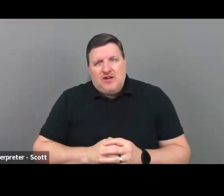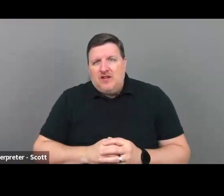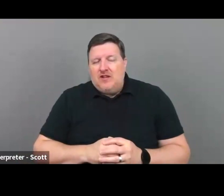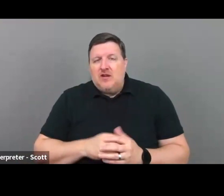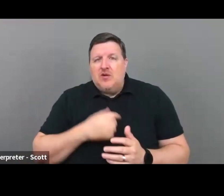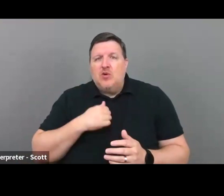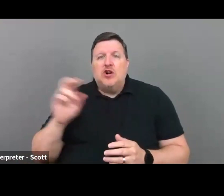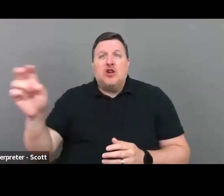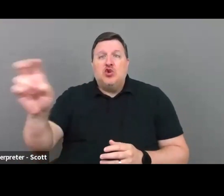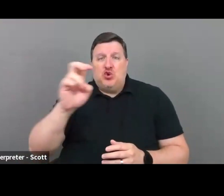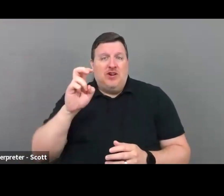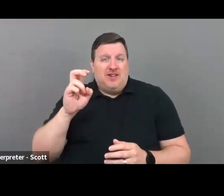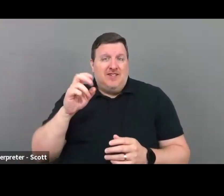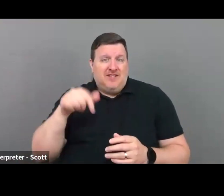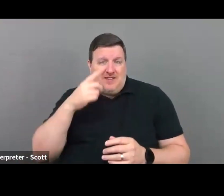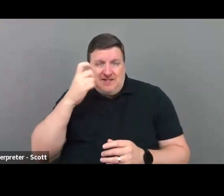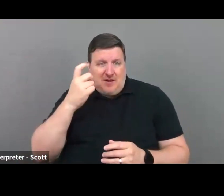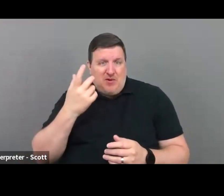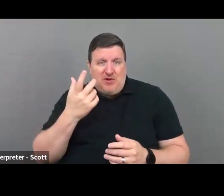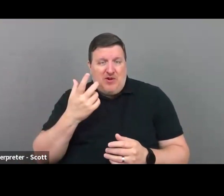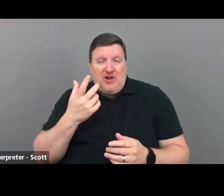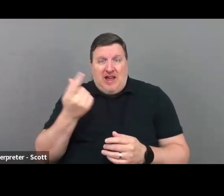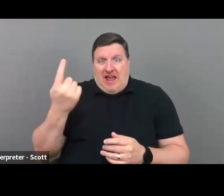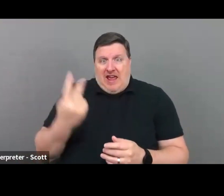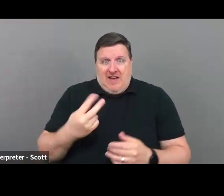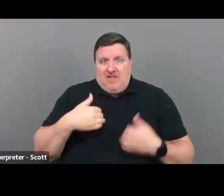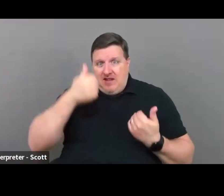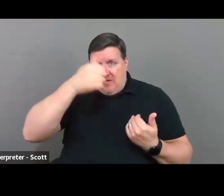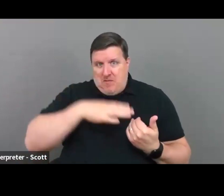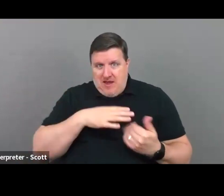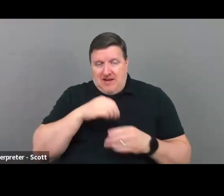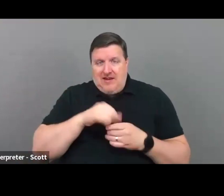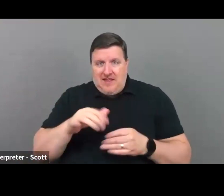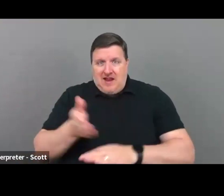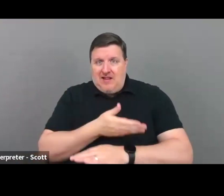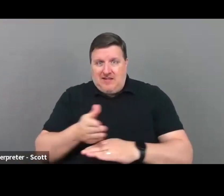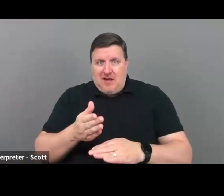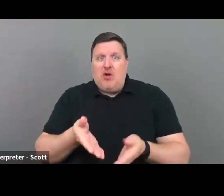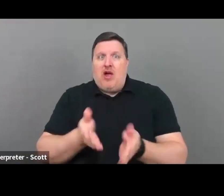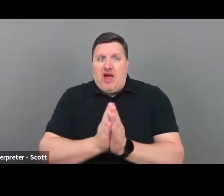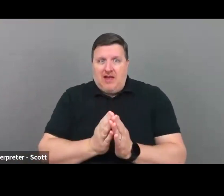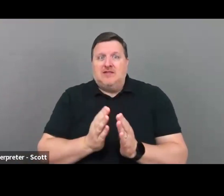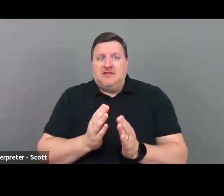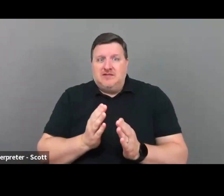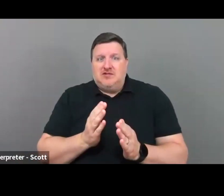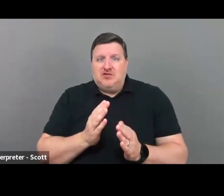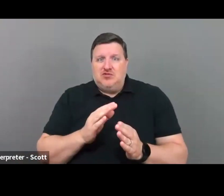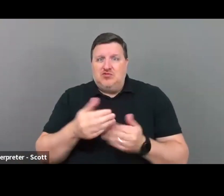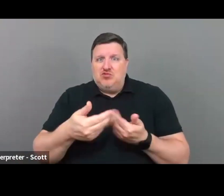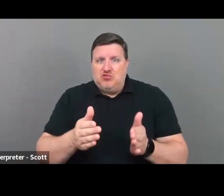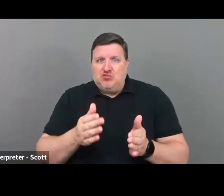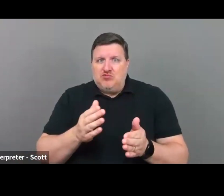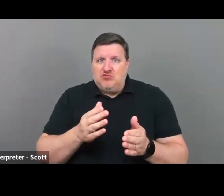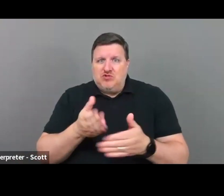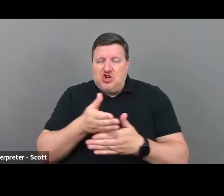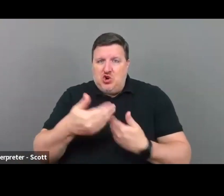tour this summer and I can't have the young men in the ensemble asked to room with us. This, this young singer.